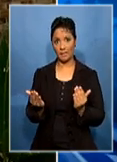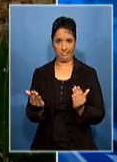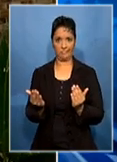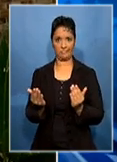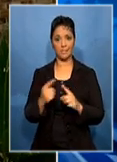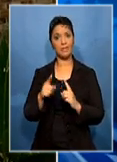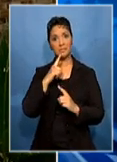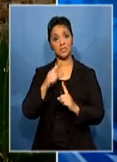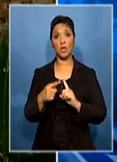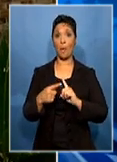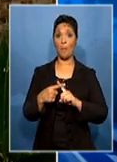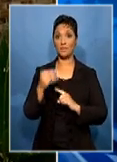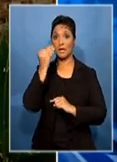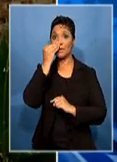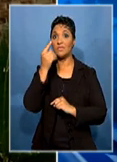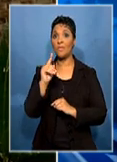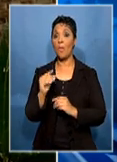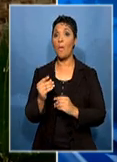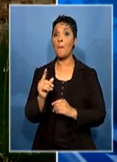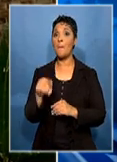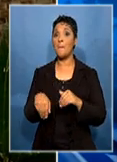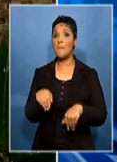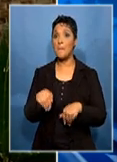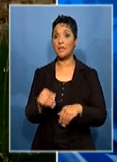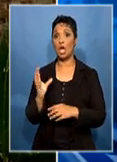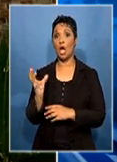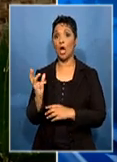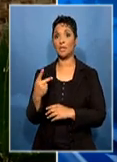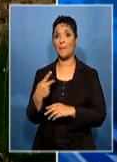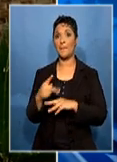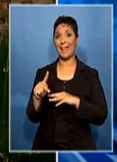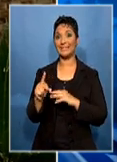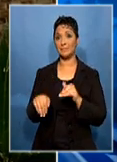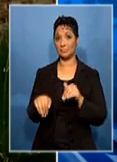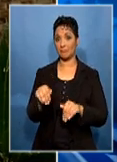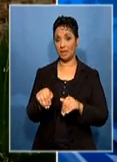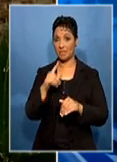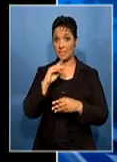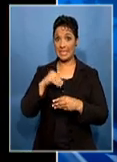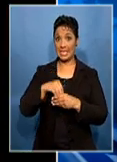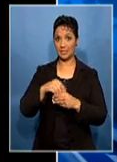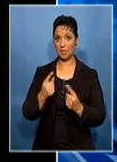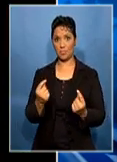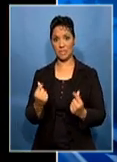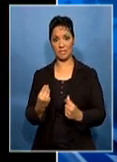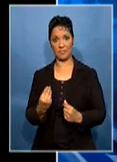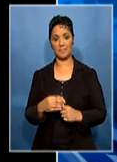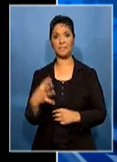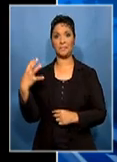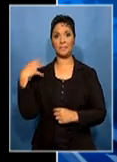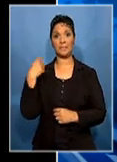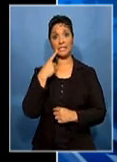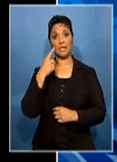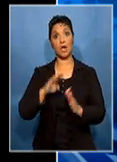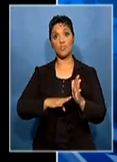that's actually pretty good news for the mines because the gold and platinum mines, most of their costs are internal costs. The minister says